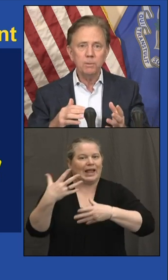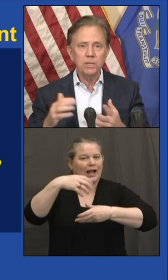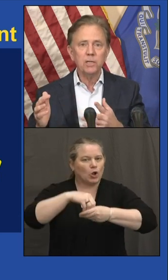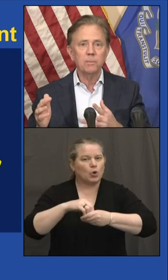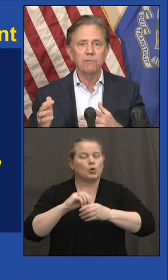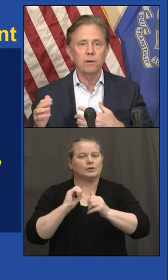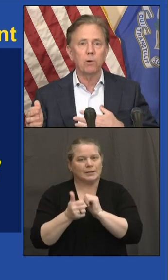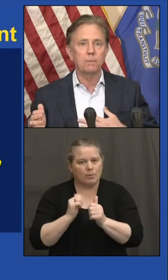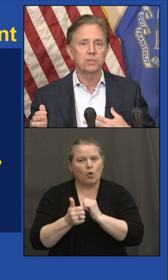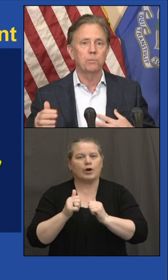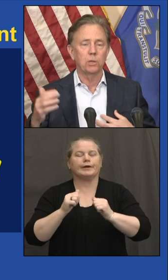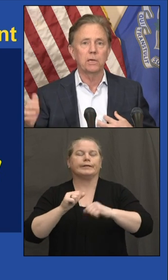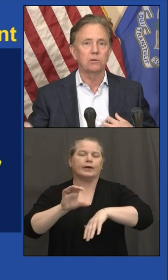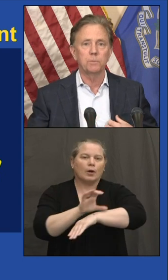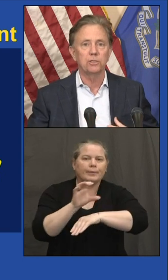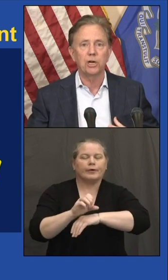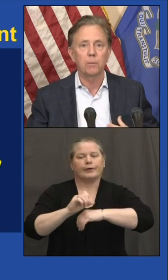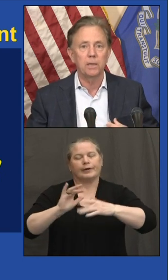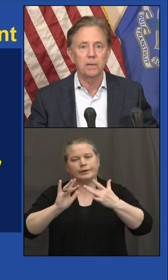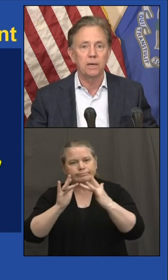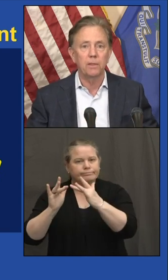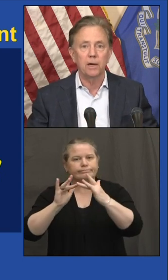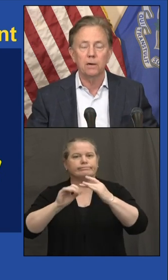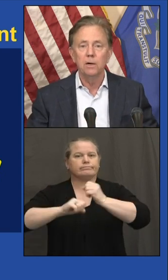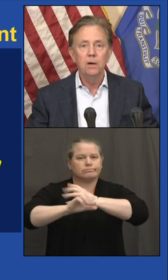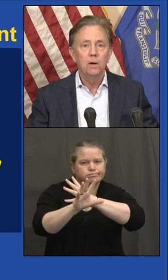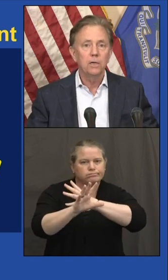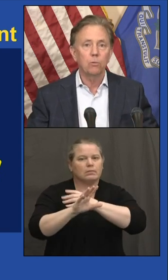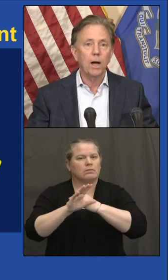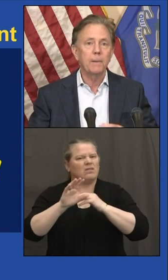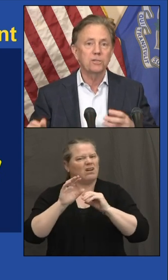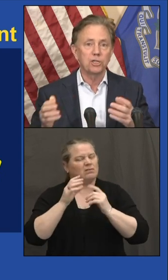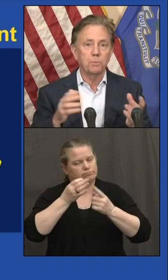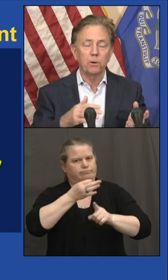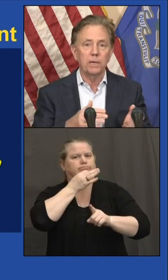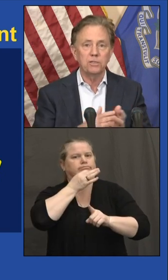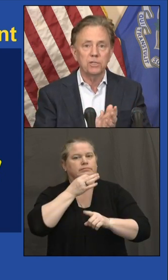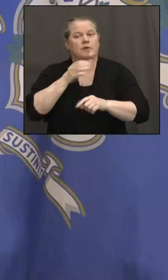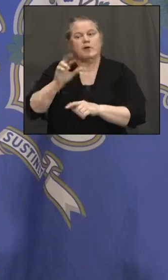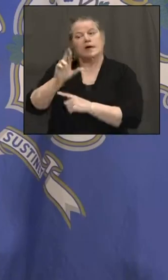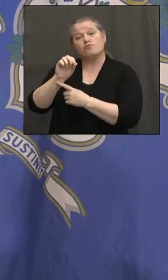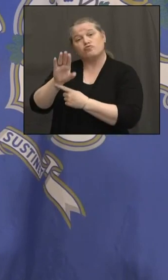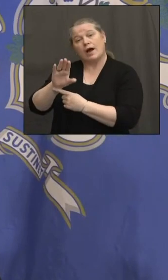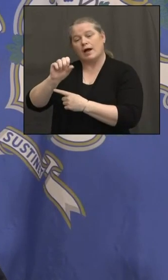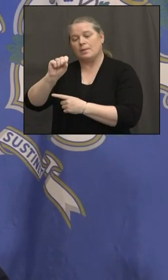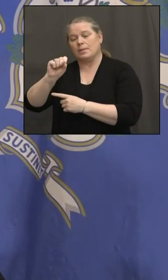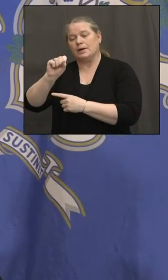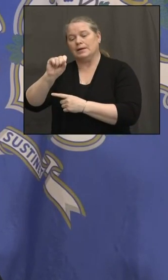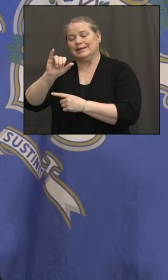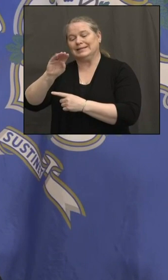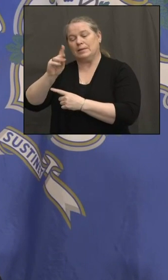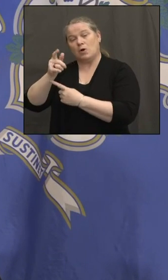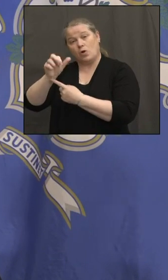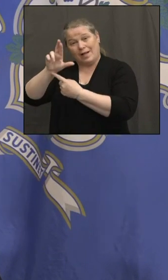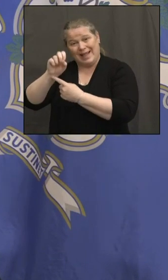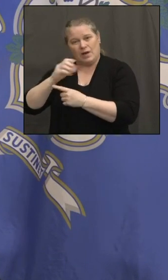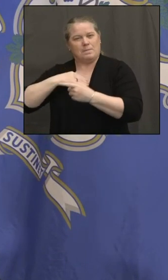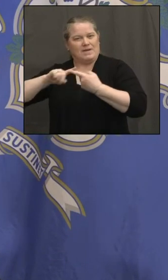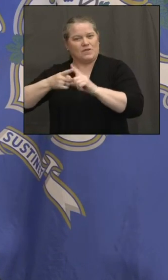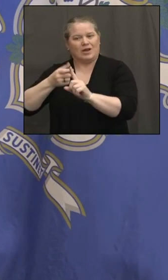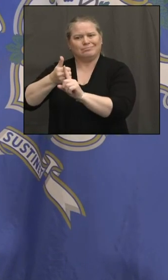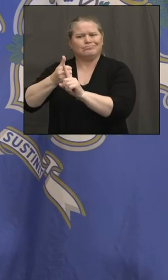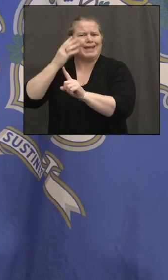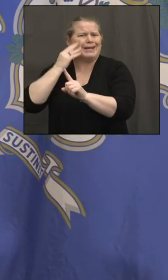And in particular, my friend Rob Similcler, who's been chairman there. You know, Rob has experience at, I think it's ESPN,